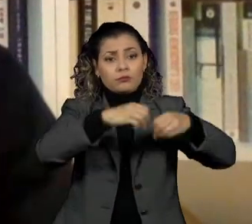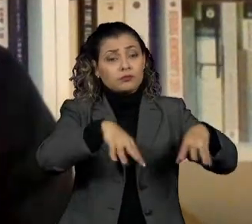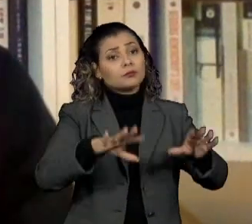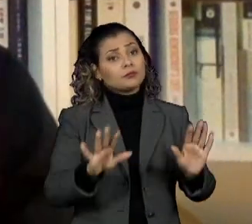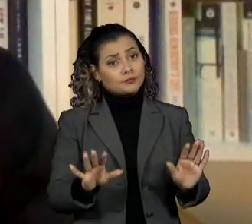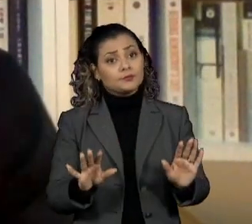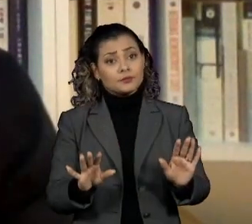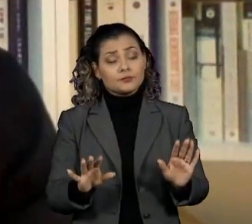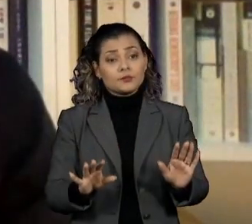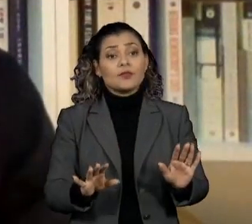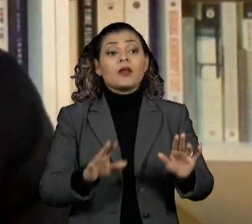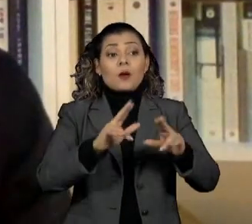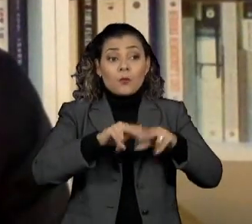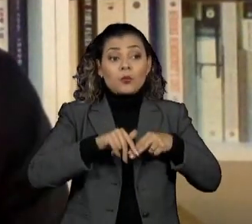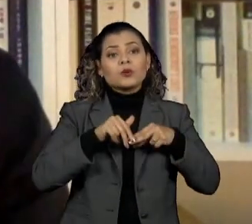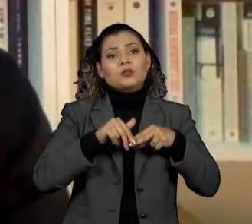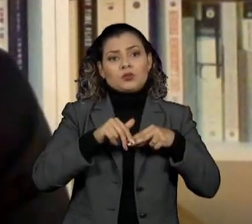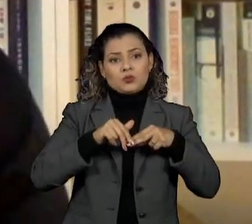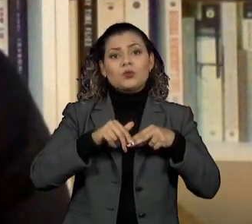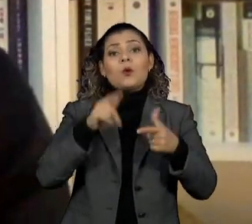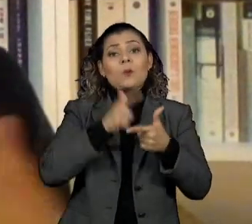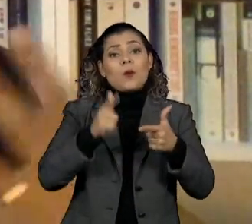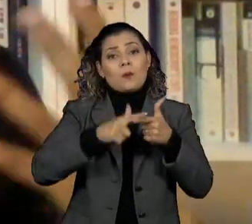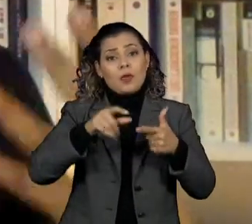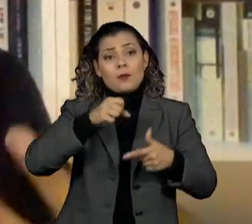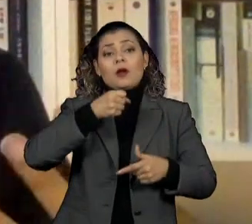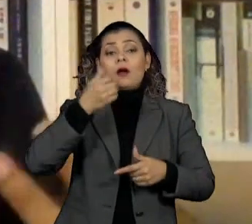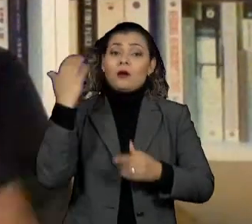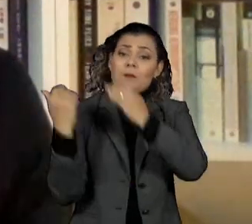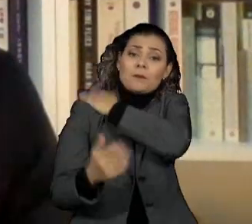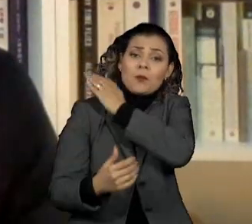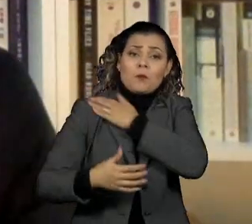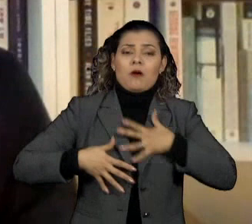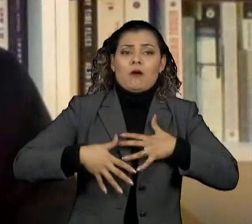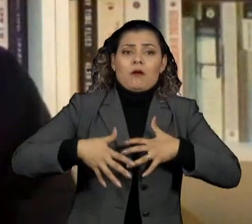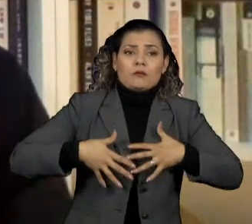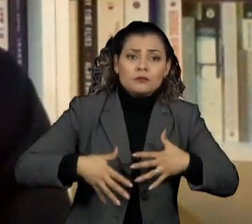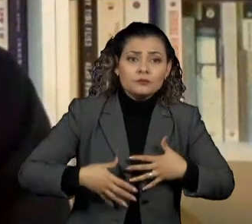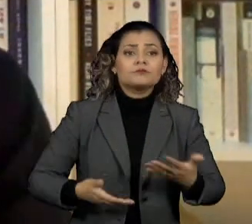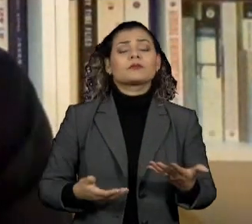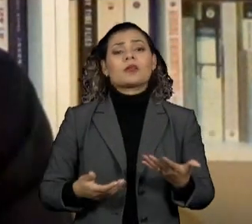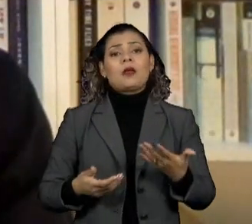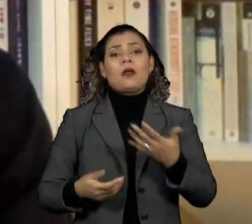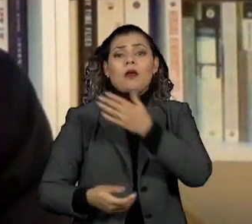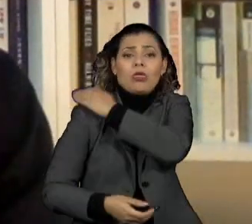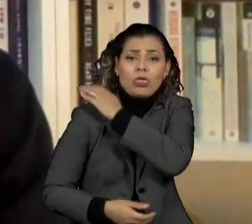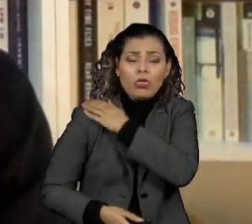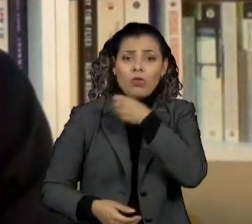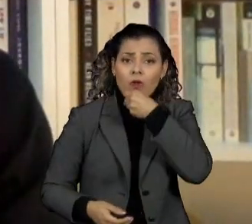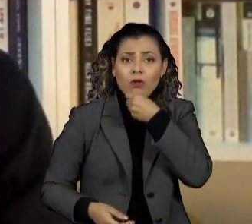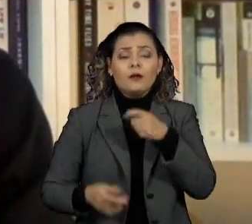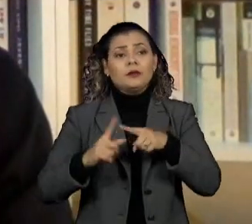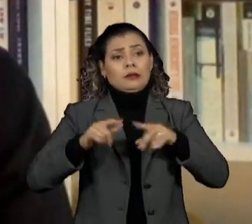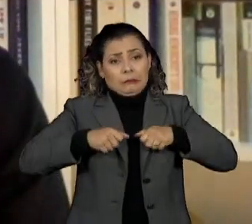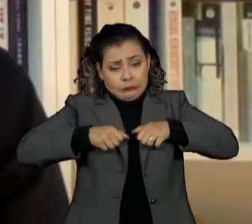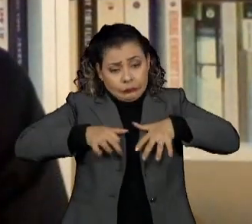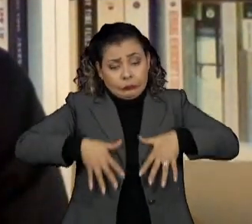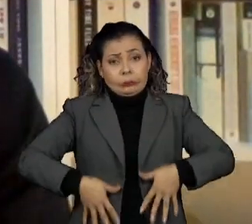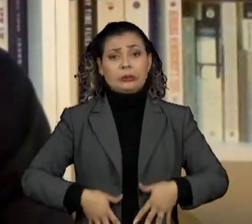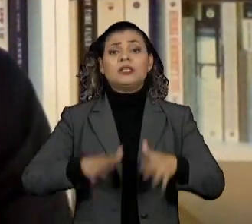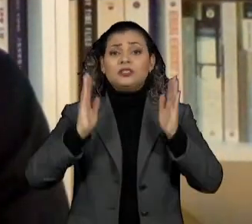This is probably the cause of this diffused pneumonia and sepsis that accompanies